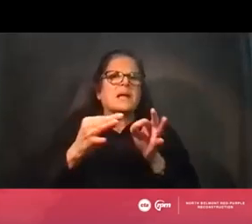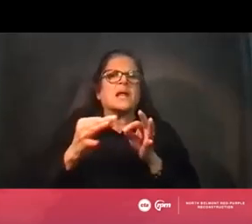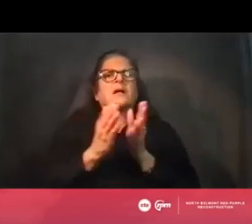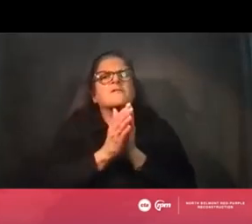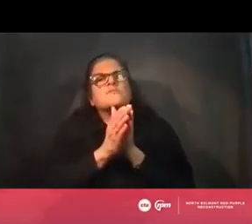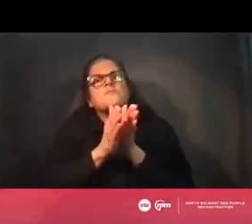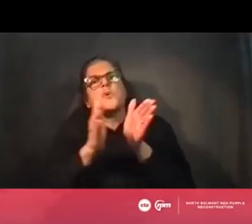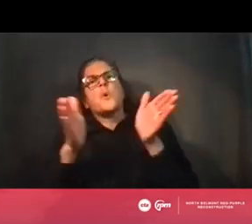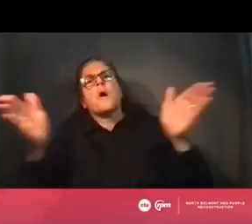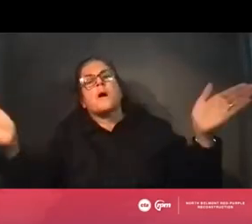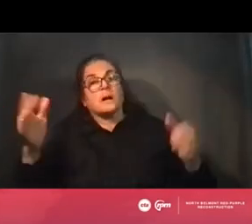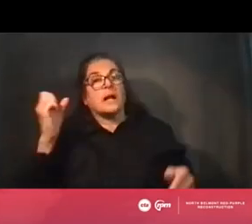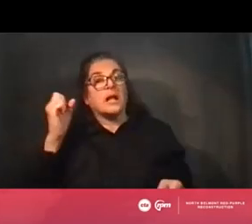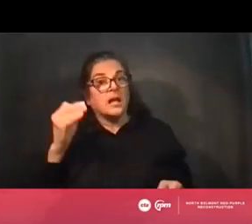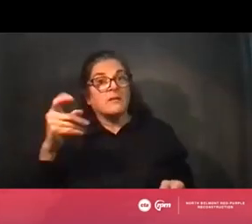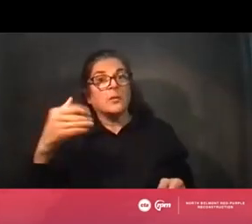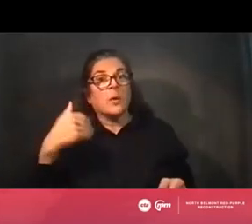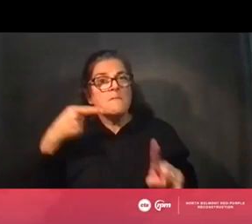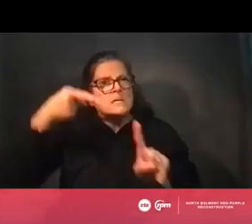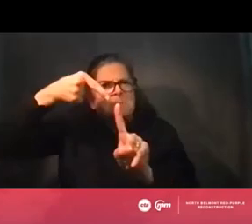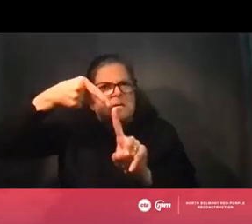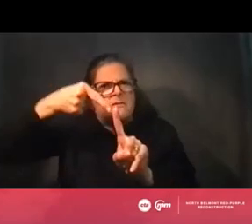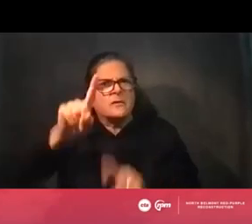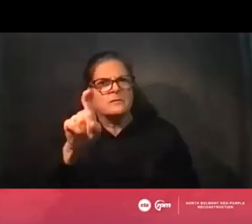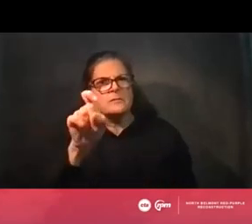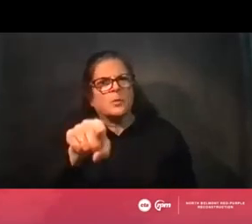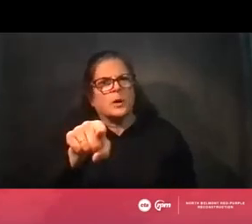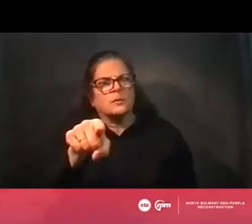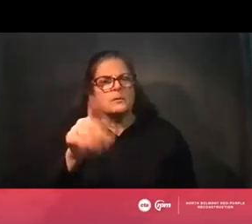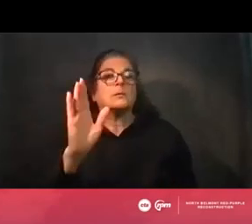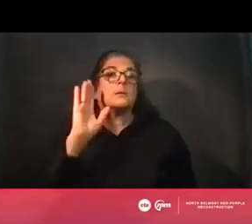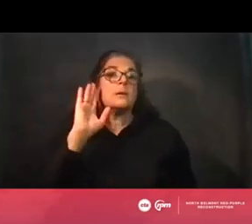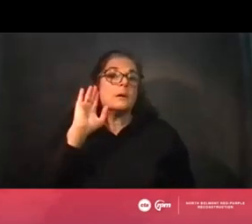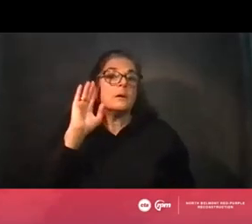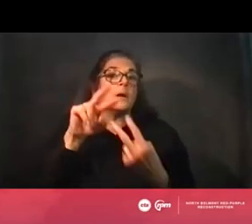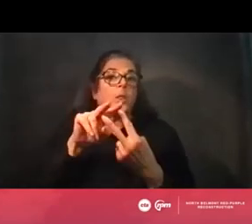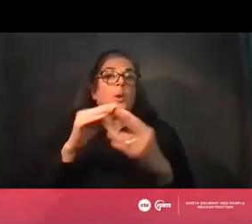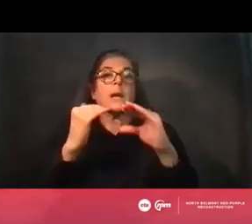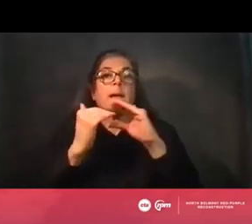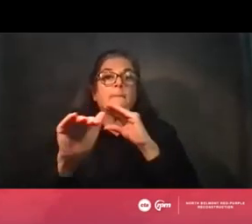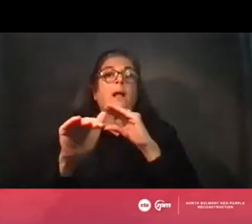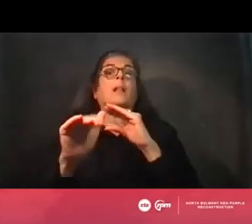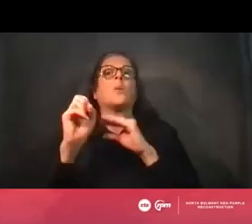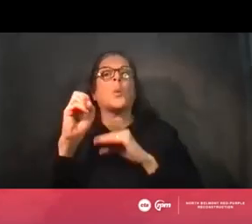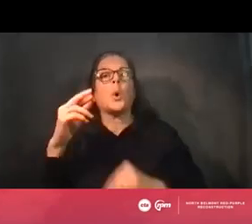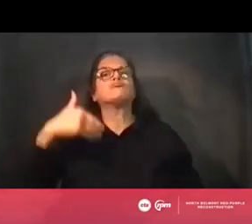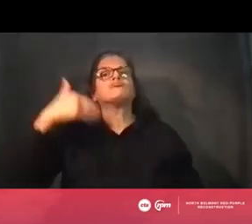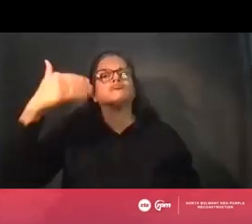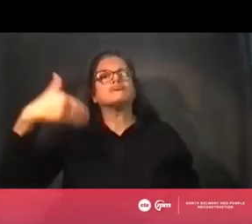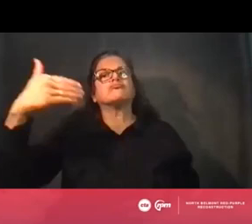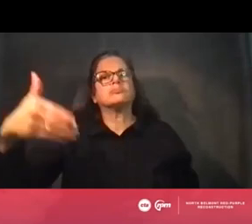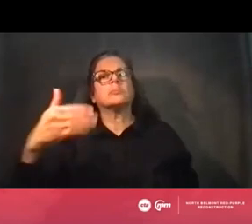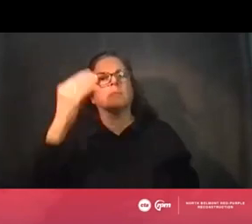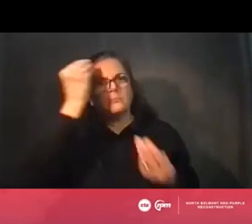If folks have specific questions, we'll try to answer them either via email or we'll answer them periodically with various updates